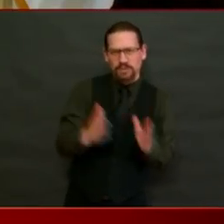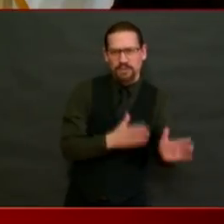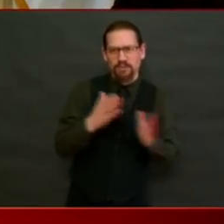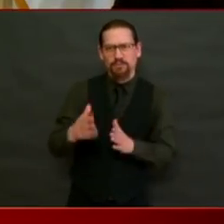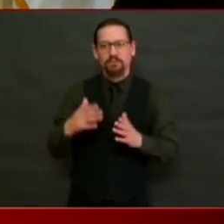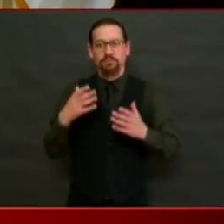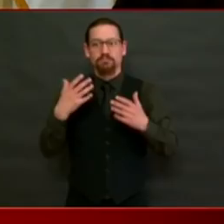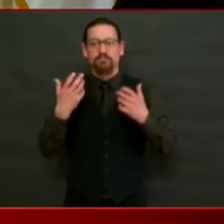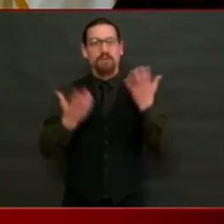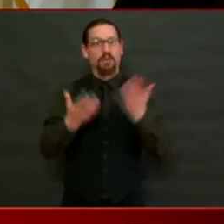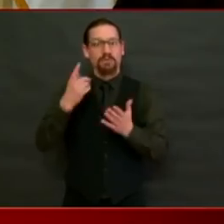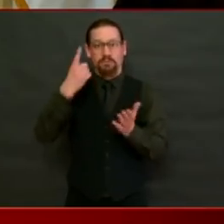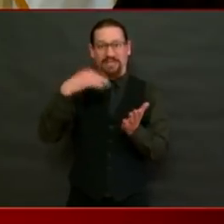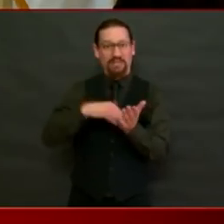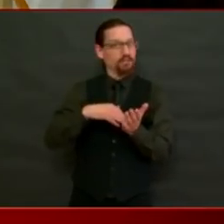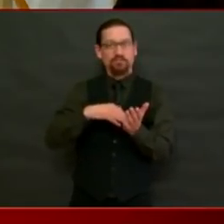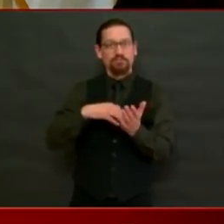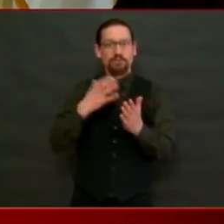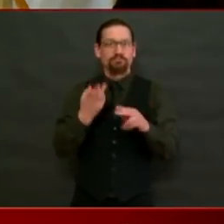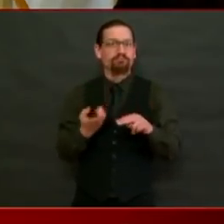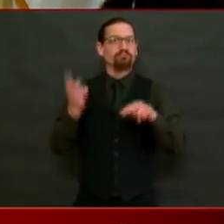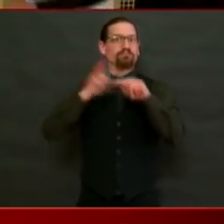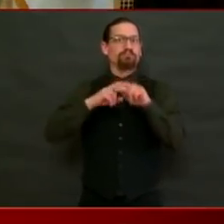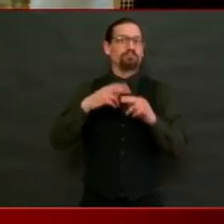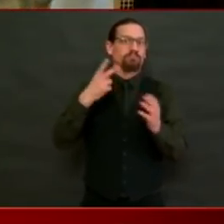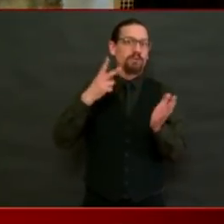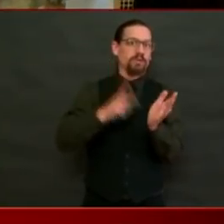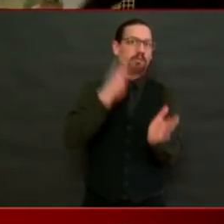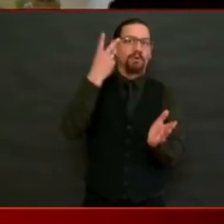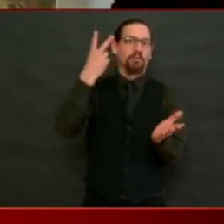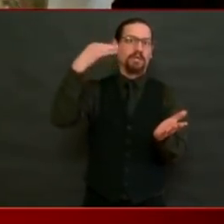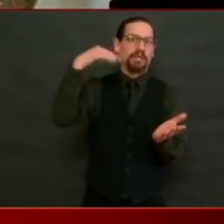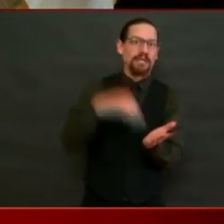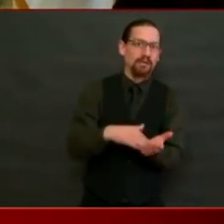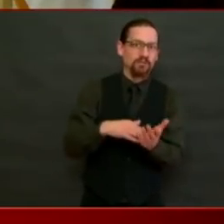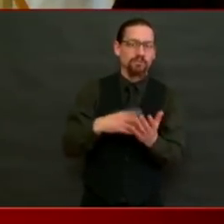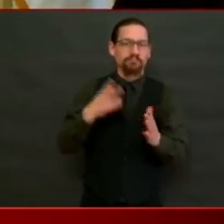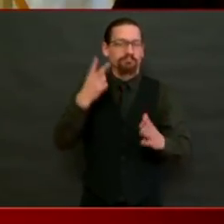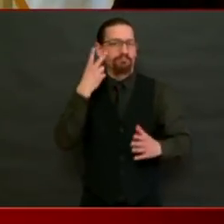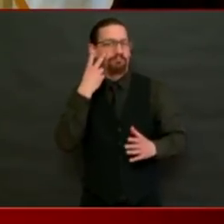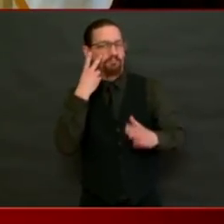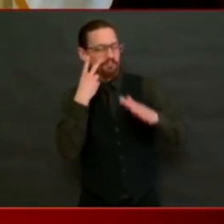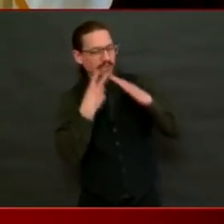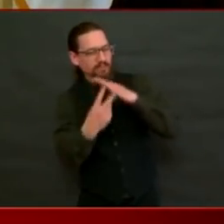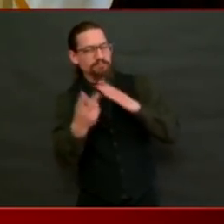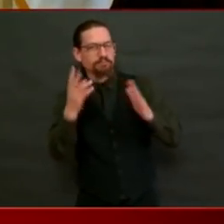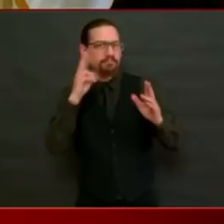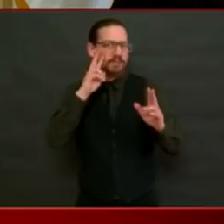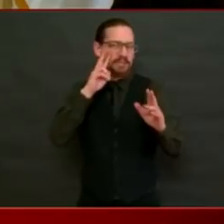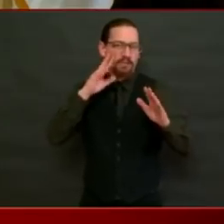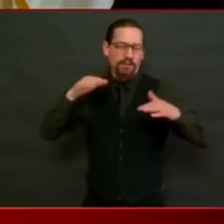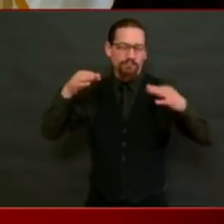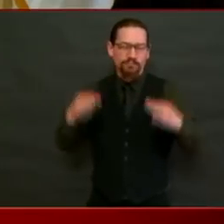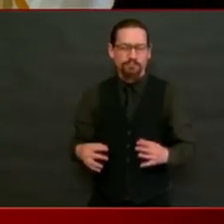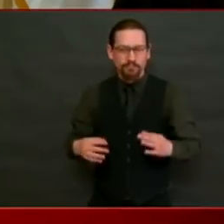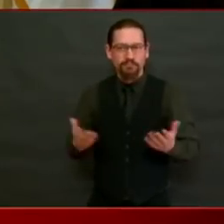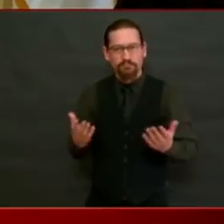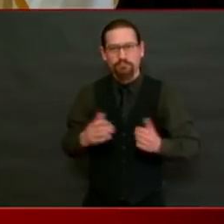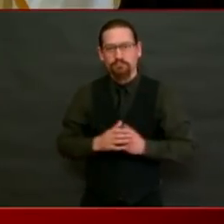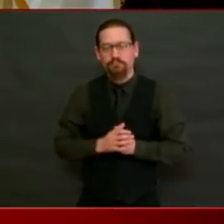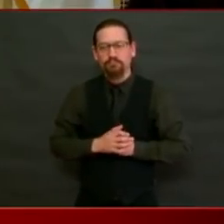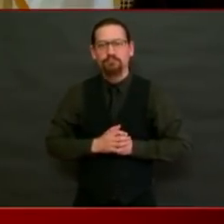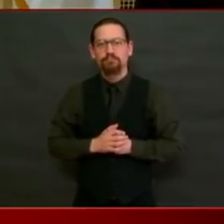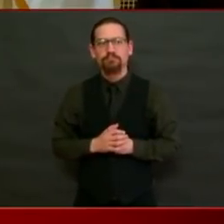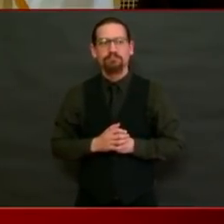So that's where we are right now. Next question is from Alexander Leslie of WPRI Channel 12. Do we know how many